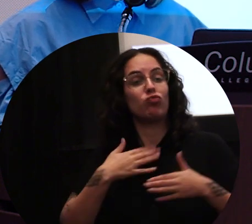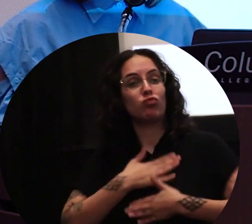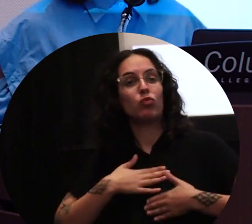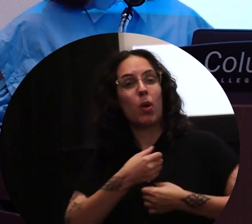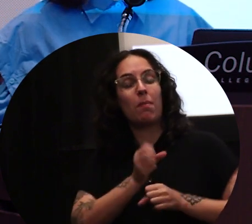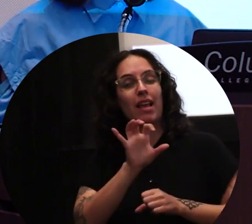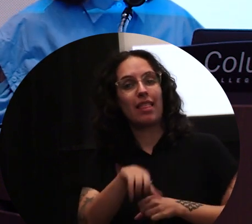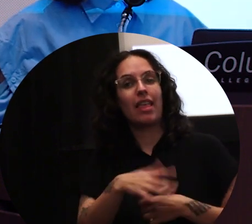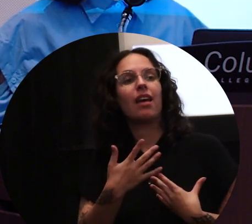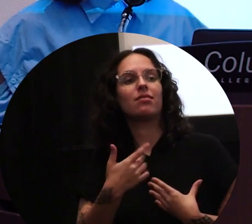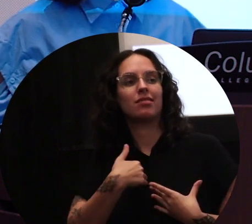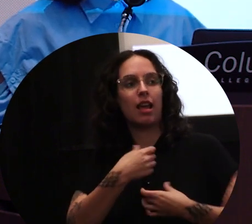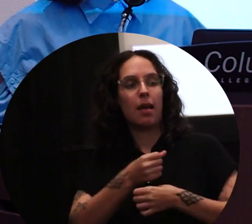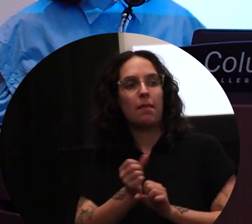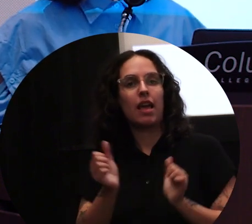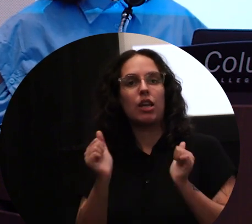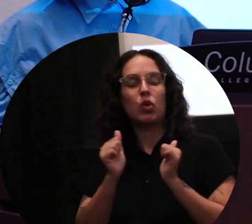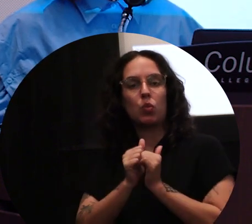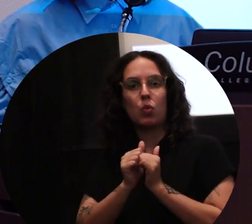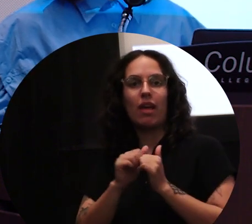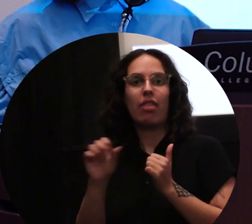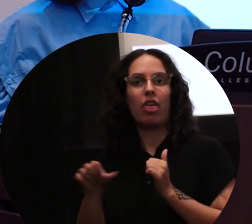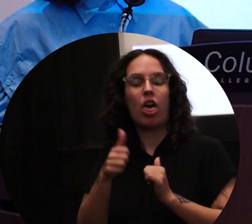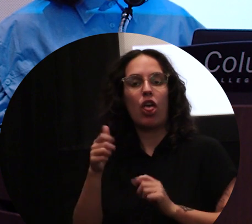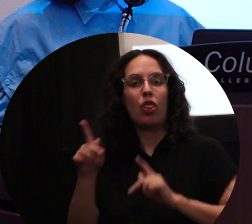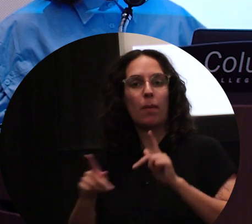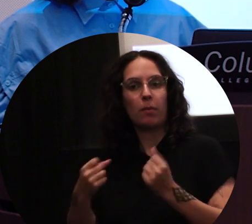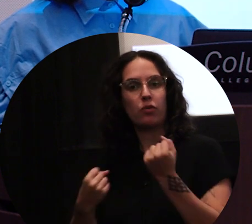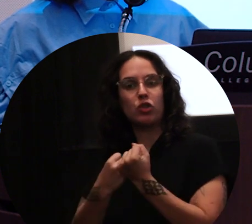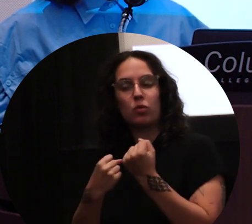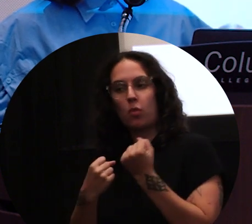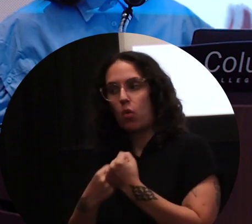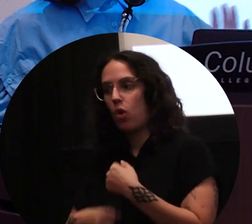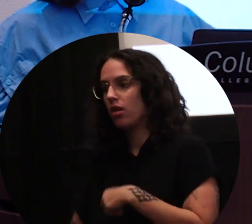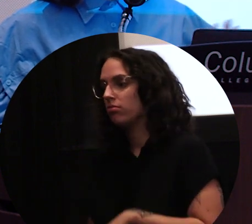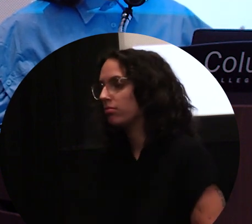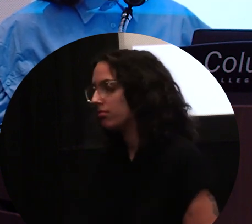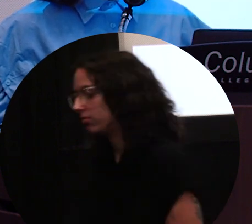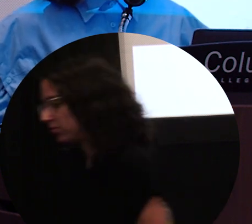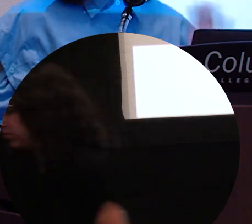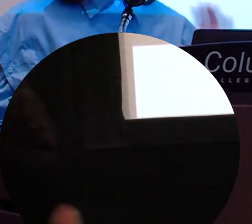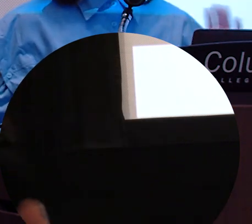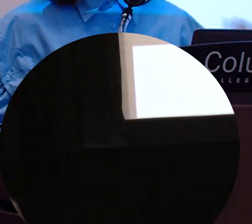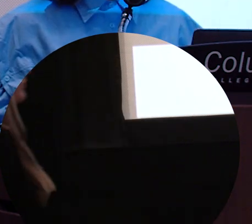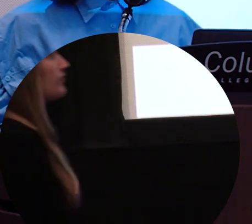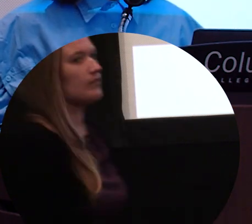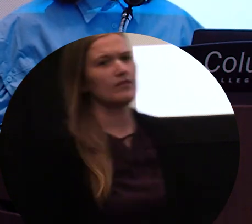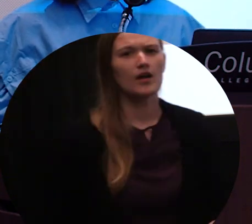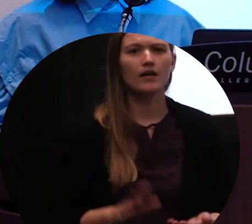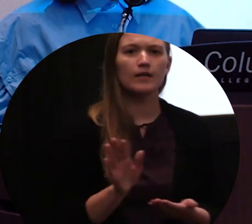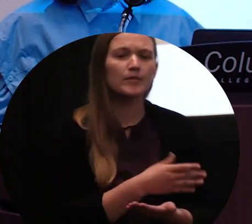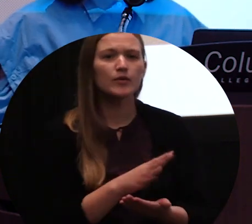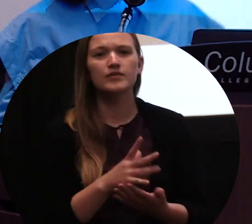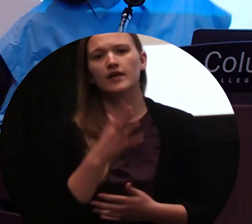and a made in collaboration with support. And so the music composition and the coloring and like the cinematography